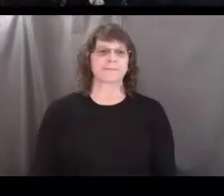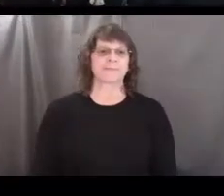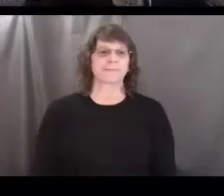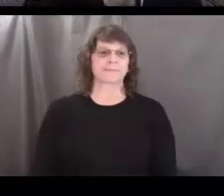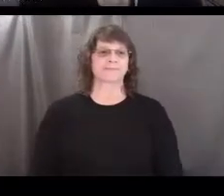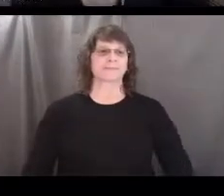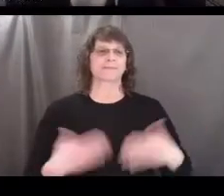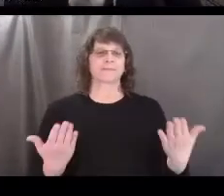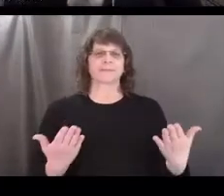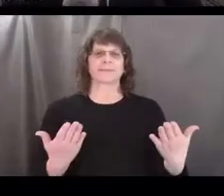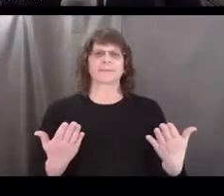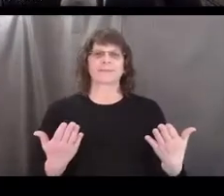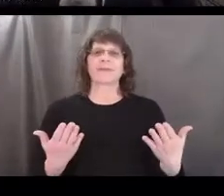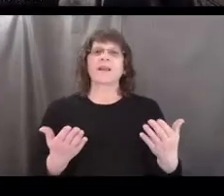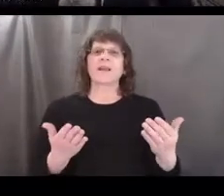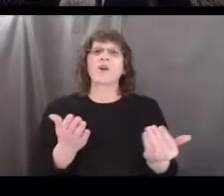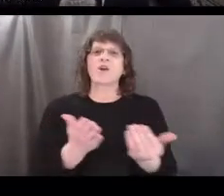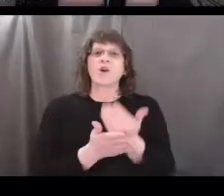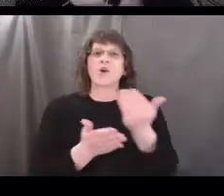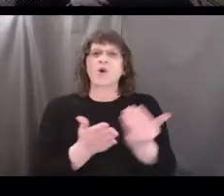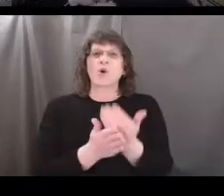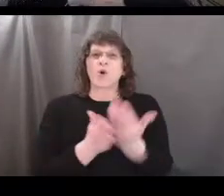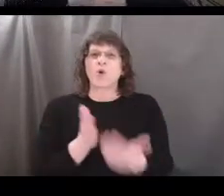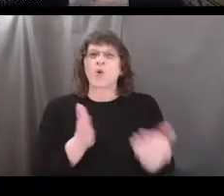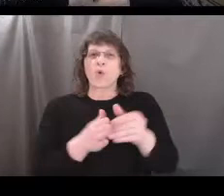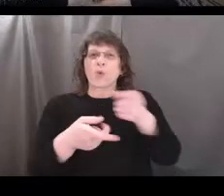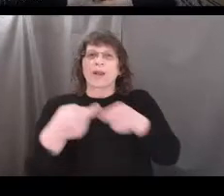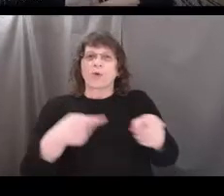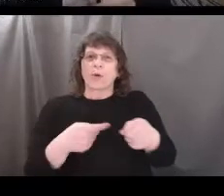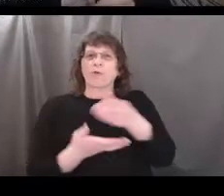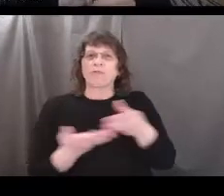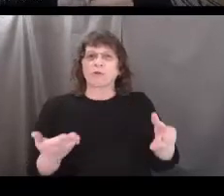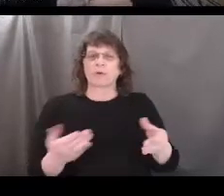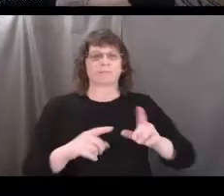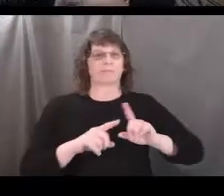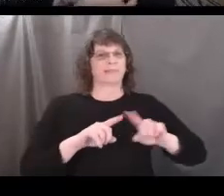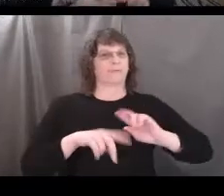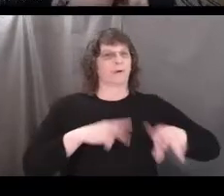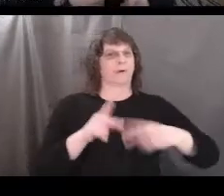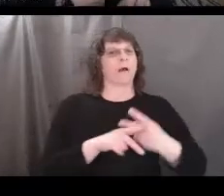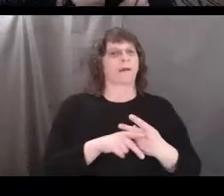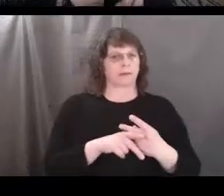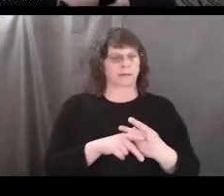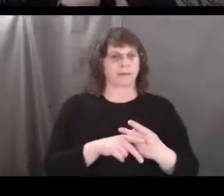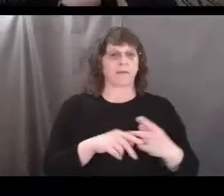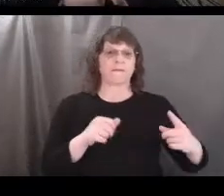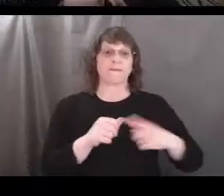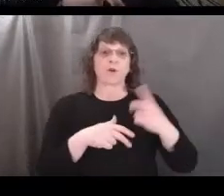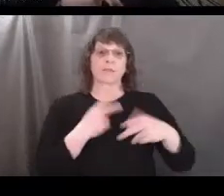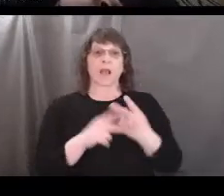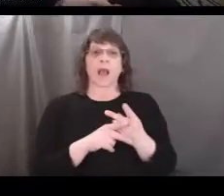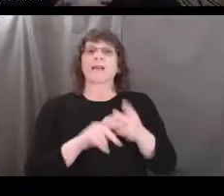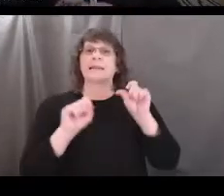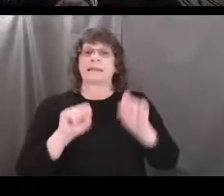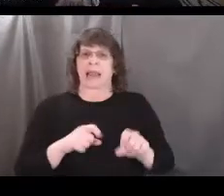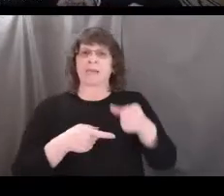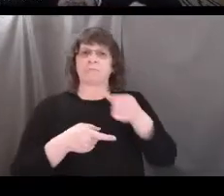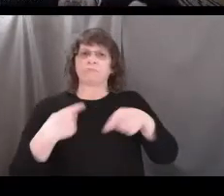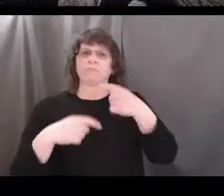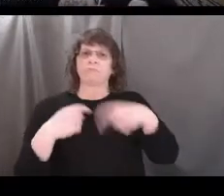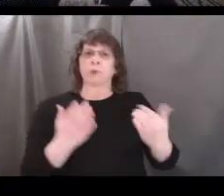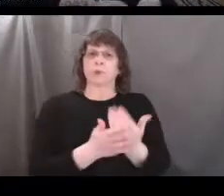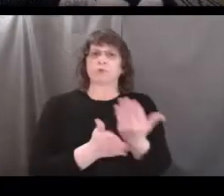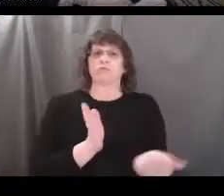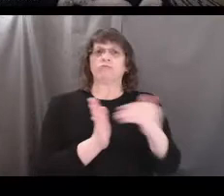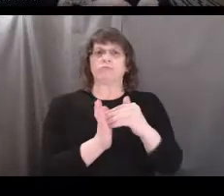What is a renewable resource? There are two different types of resources. The first type is renewable. They